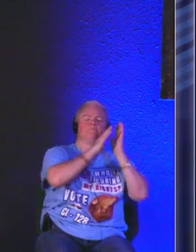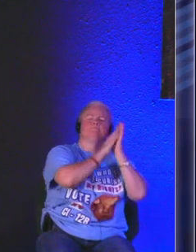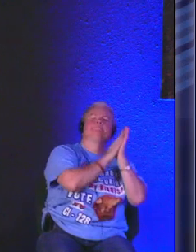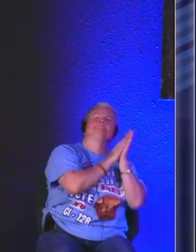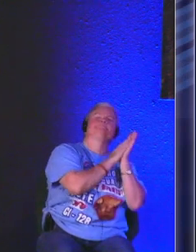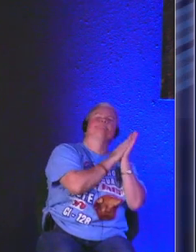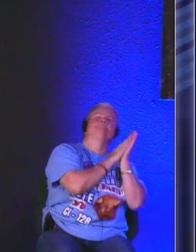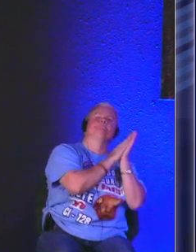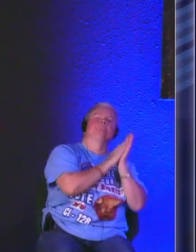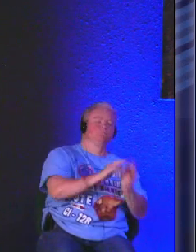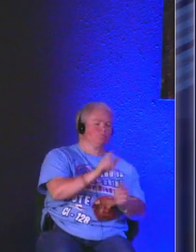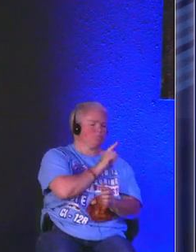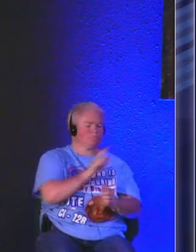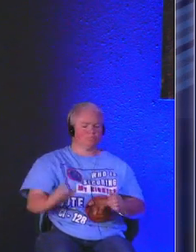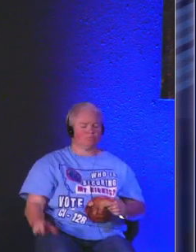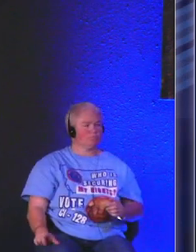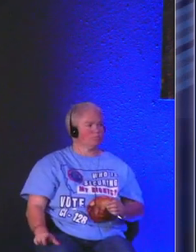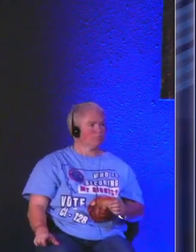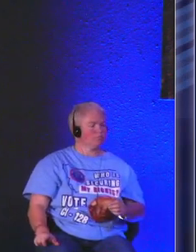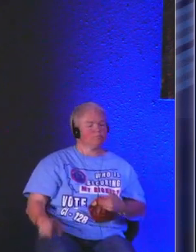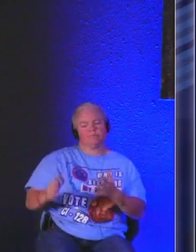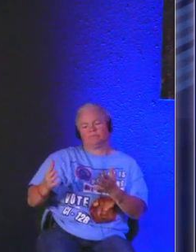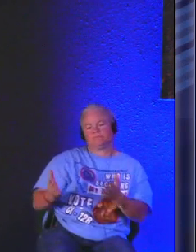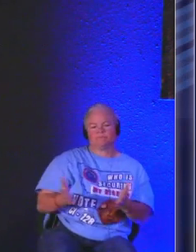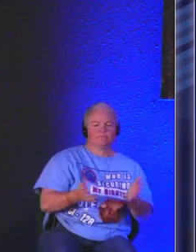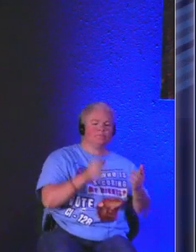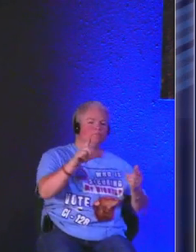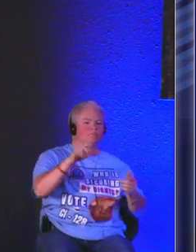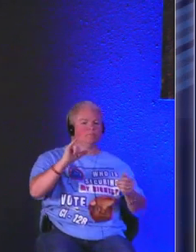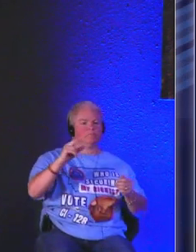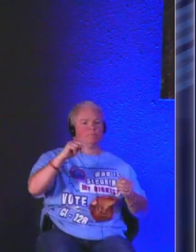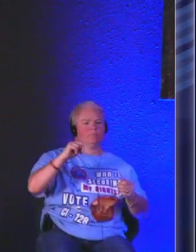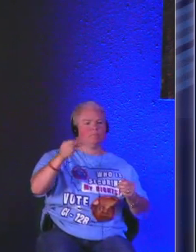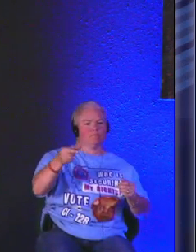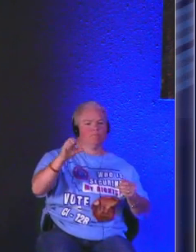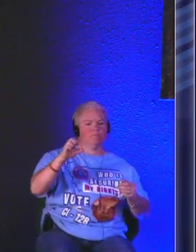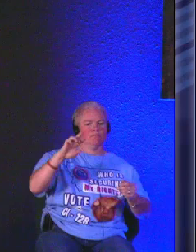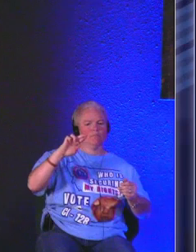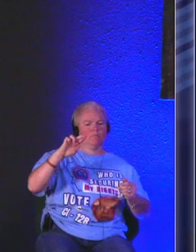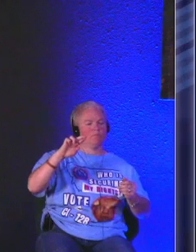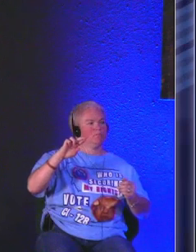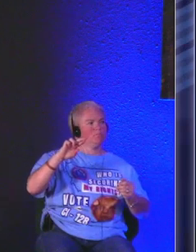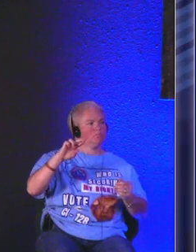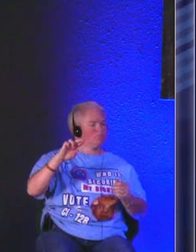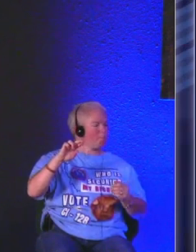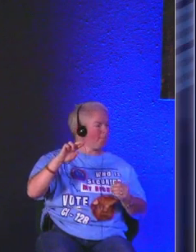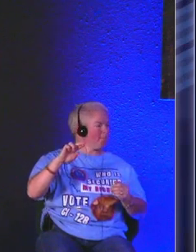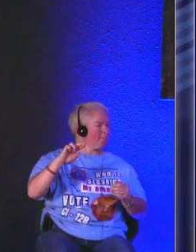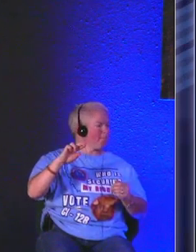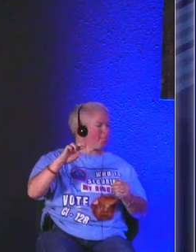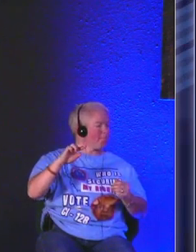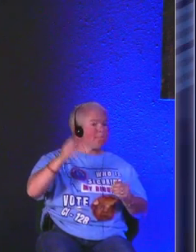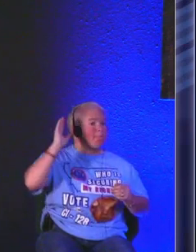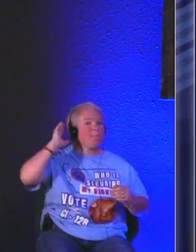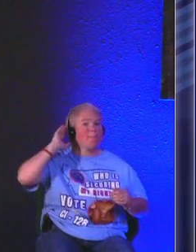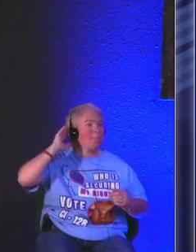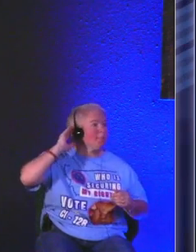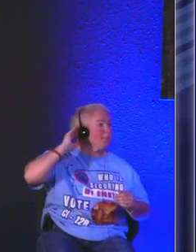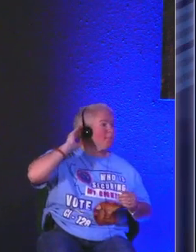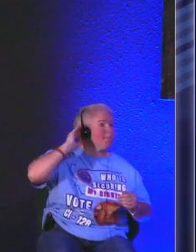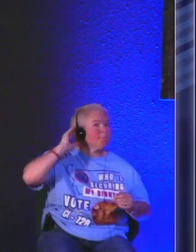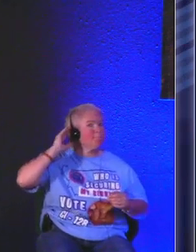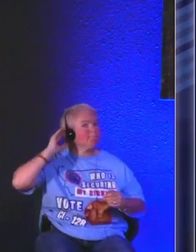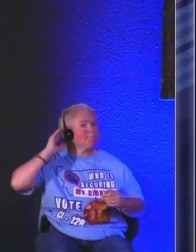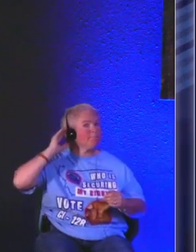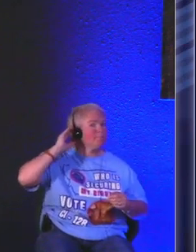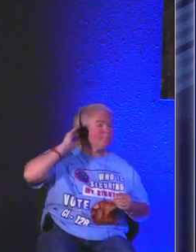rest in the Lord when we need to rest in the Lord linger with him when we need to linger with him and then we can hear